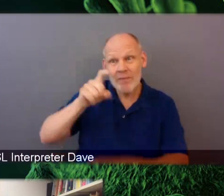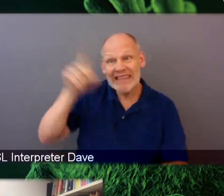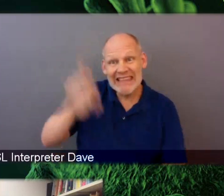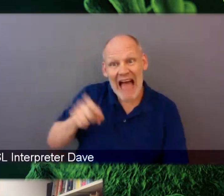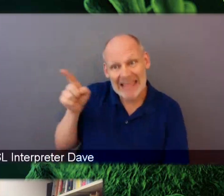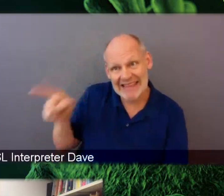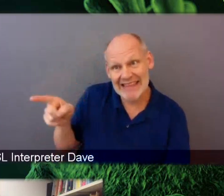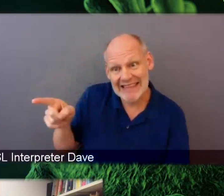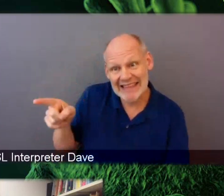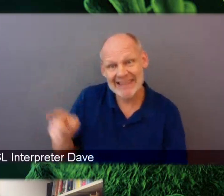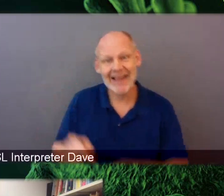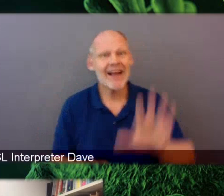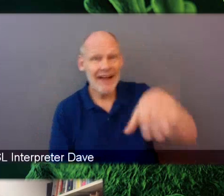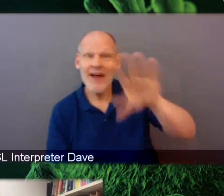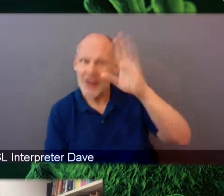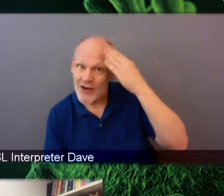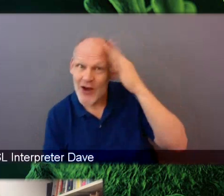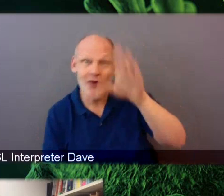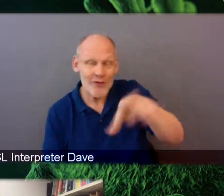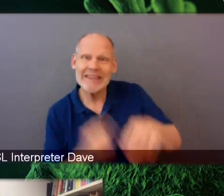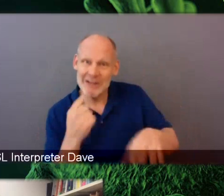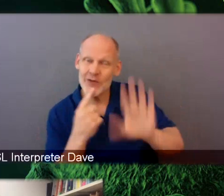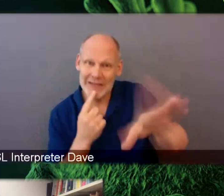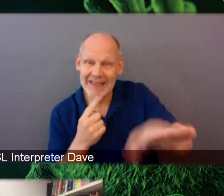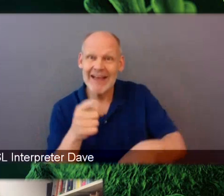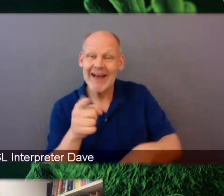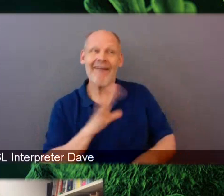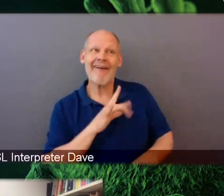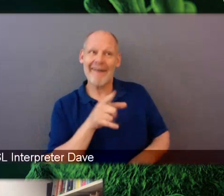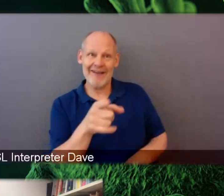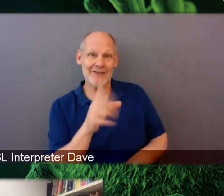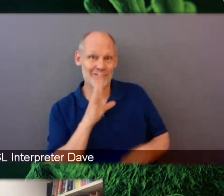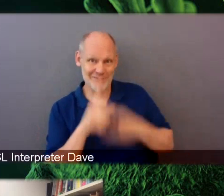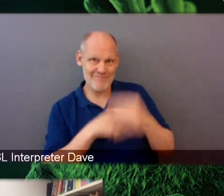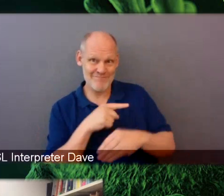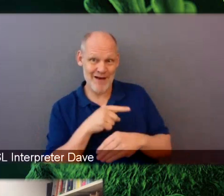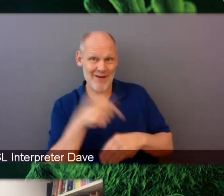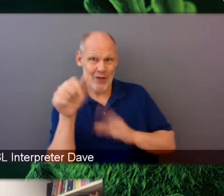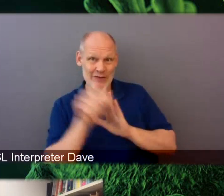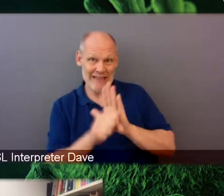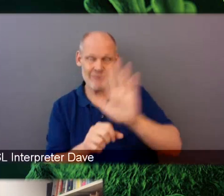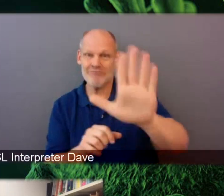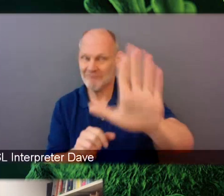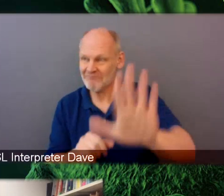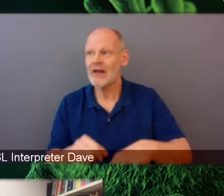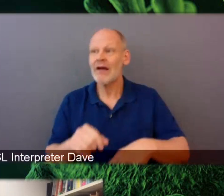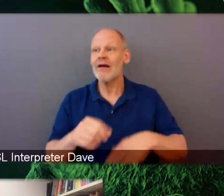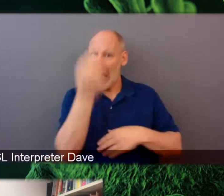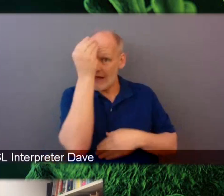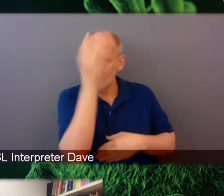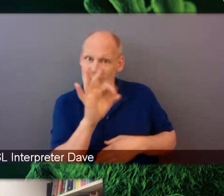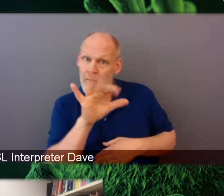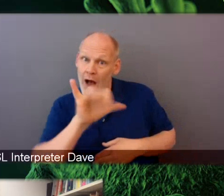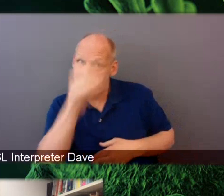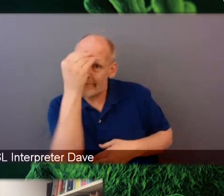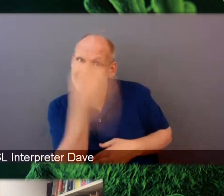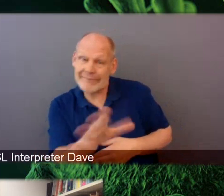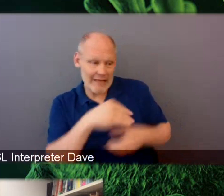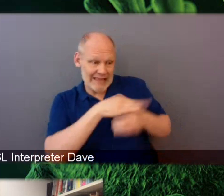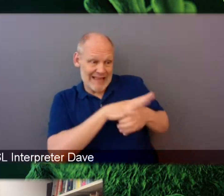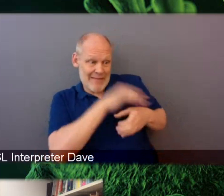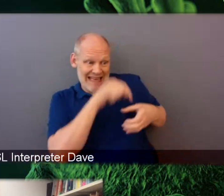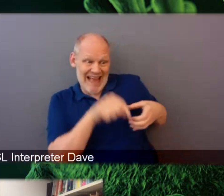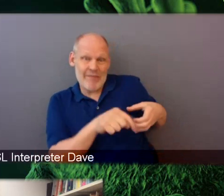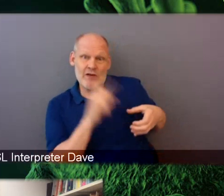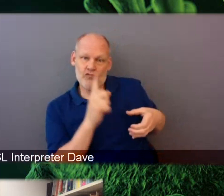No, actually, actually, it's great that mentioned it because the pandemic has pushed us to be creative